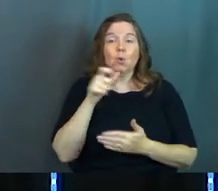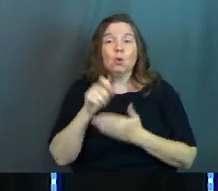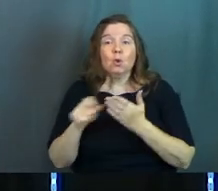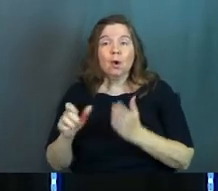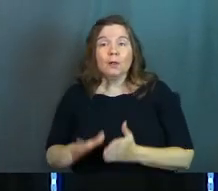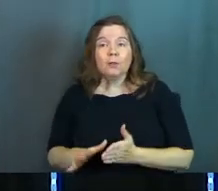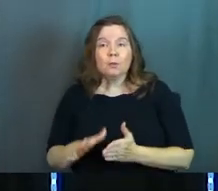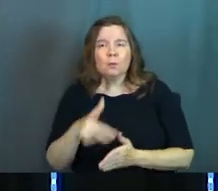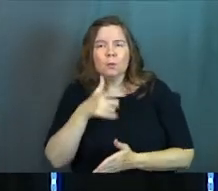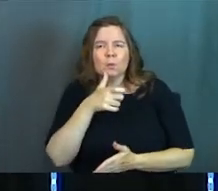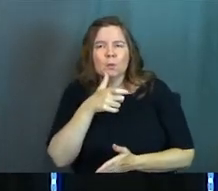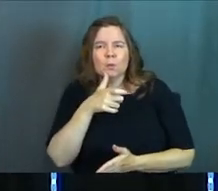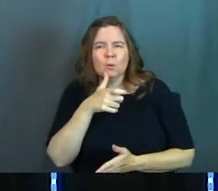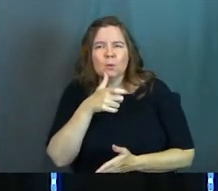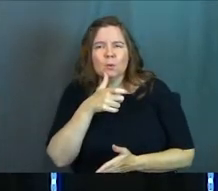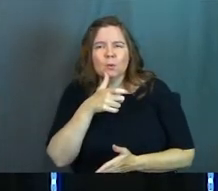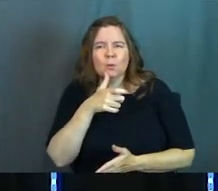the author?